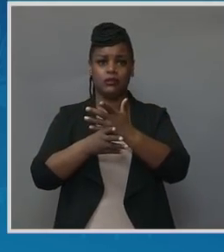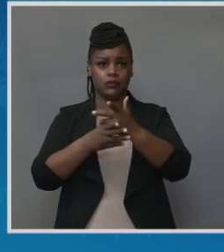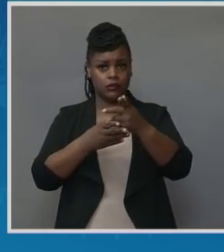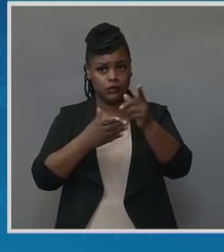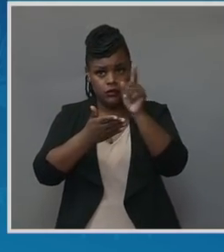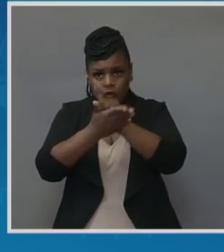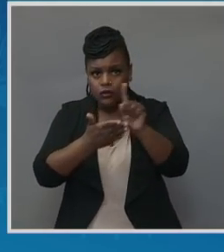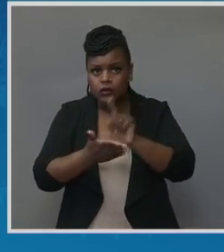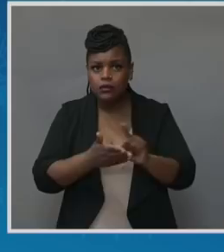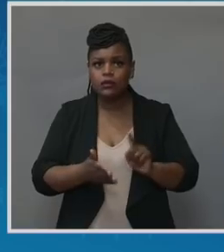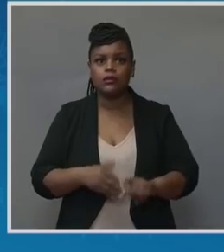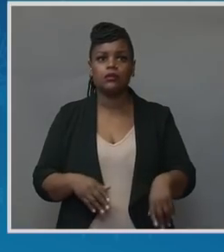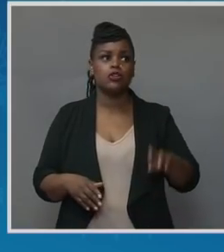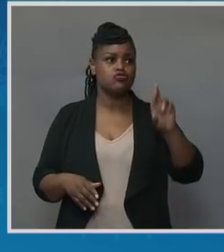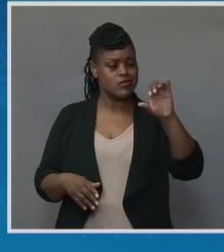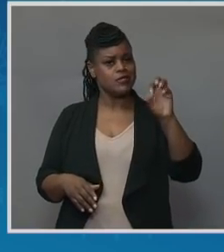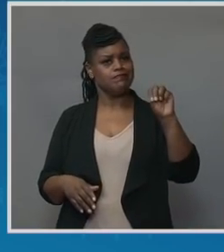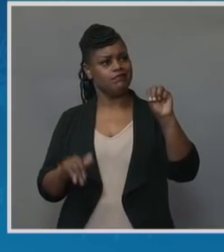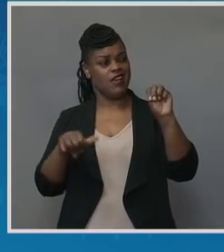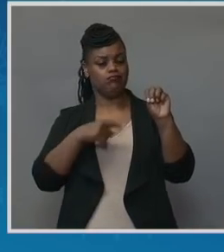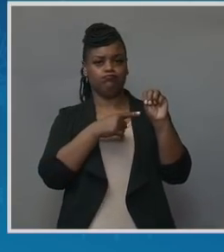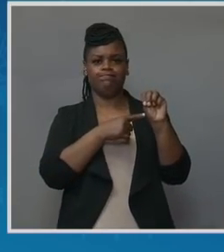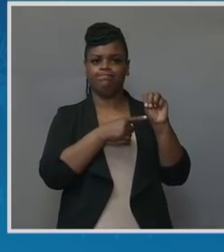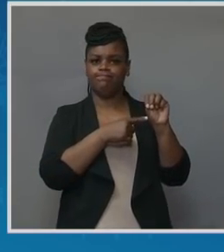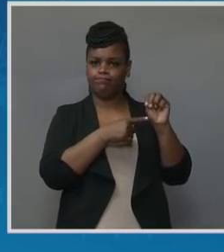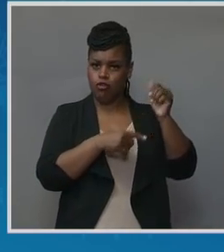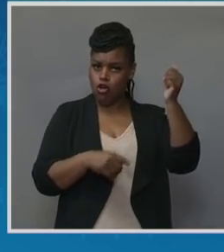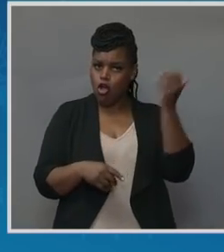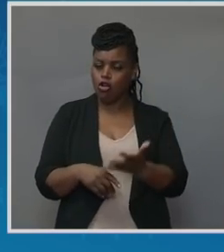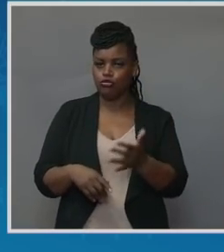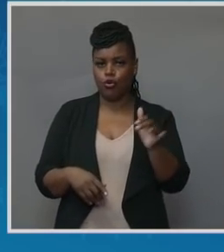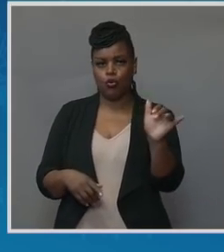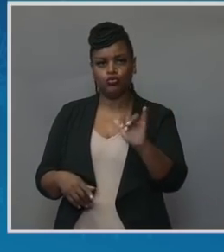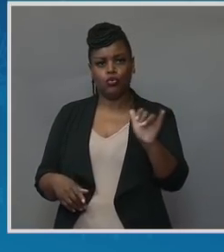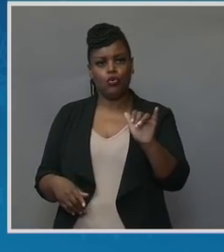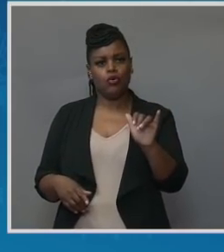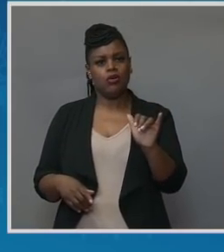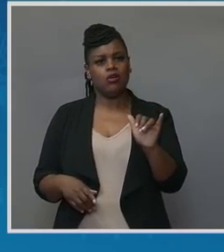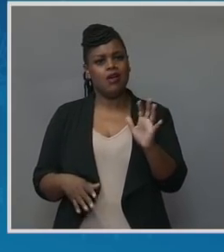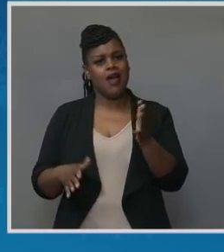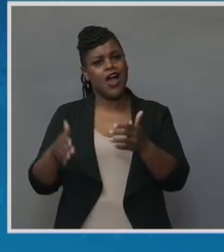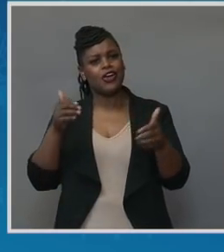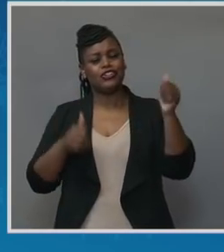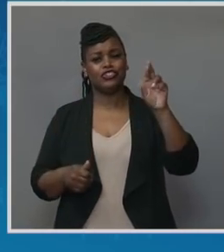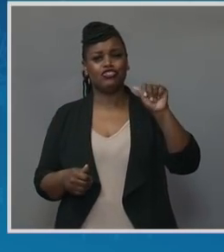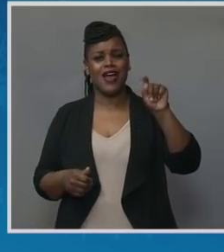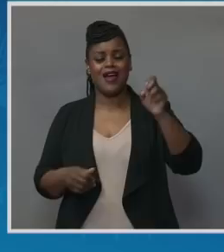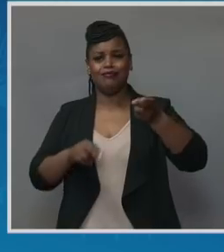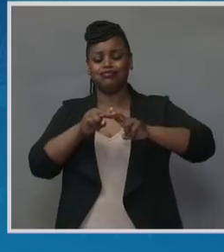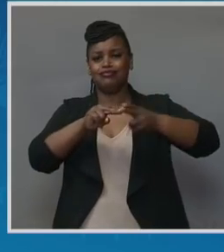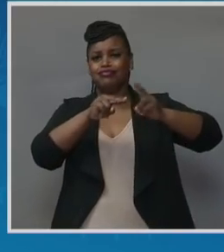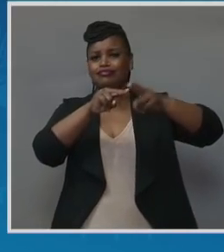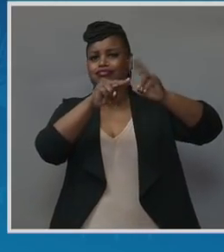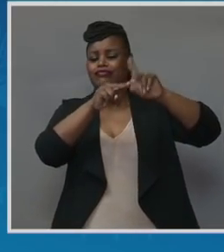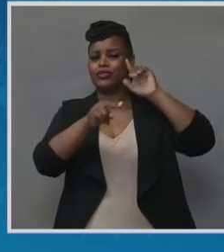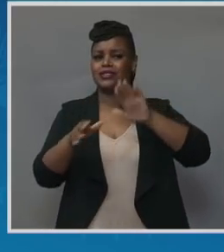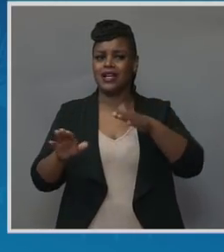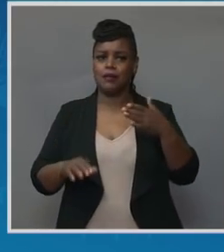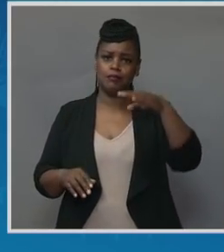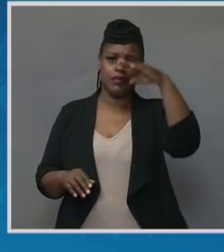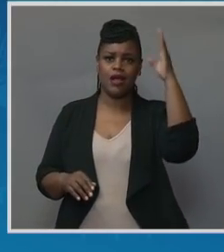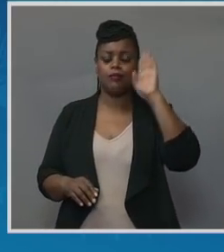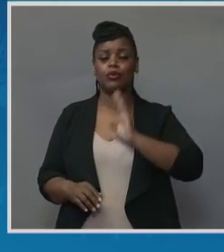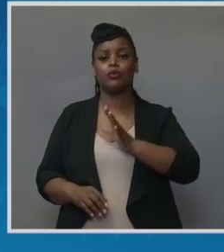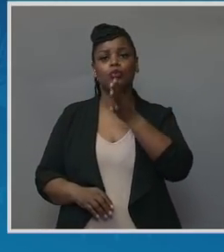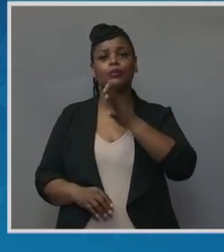Racism contributes to even higher rates of death in black and brown women. We have to make changes for mothers like us